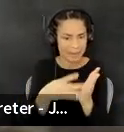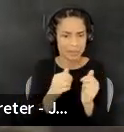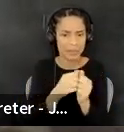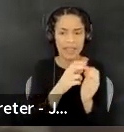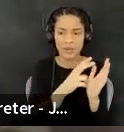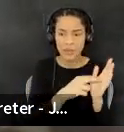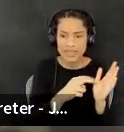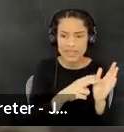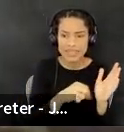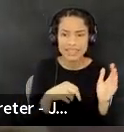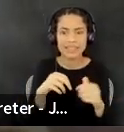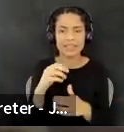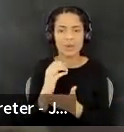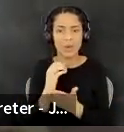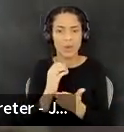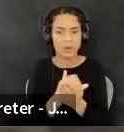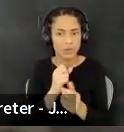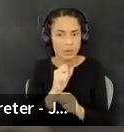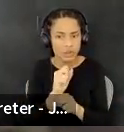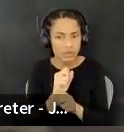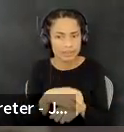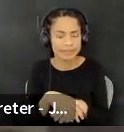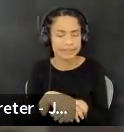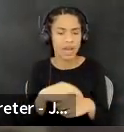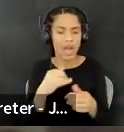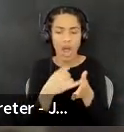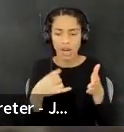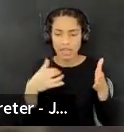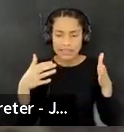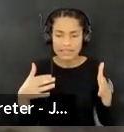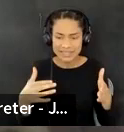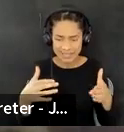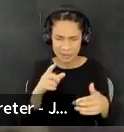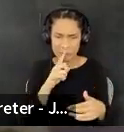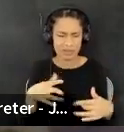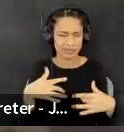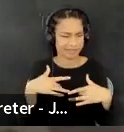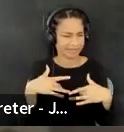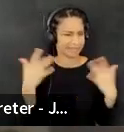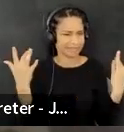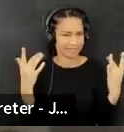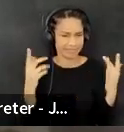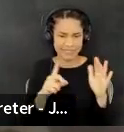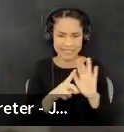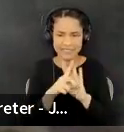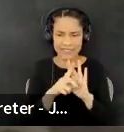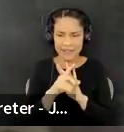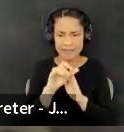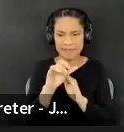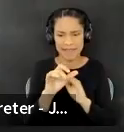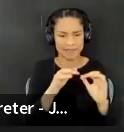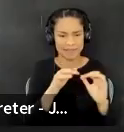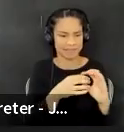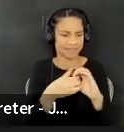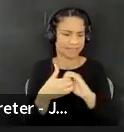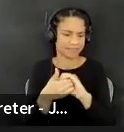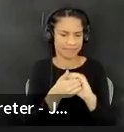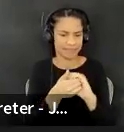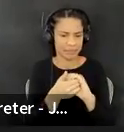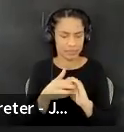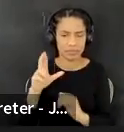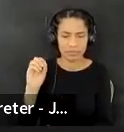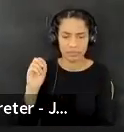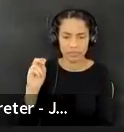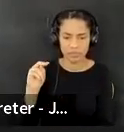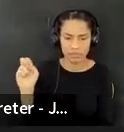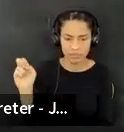the coursework and artists. And, um, it's been a joy to develop that, um, in relation. Yeah. And if you don't mind, Emily, I'll